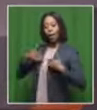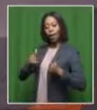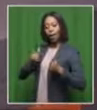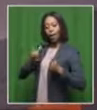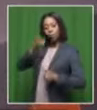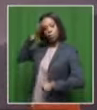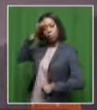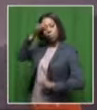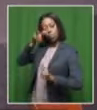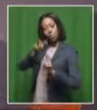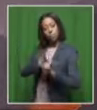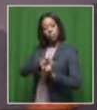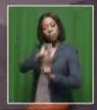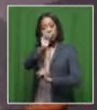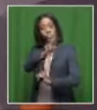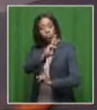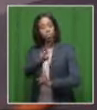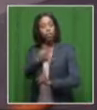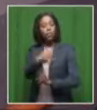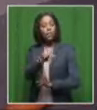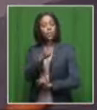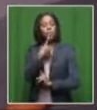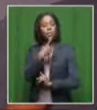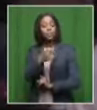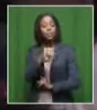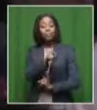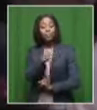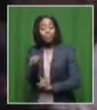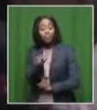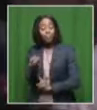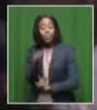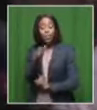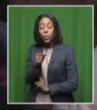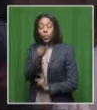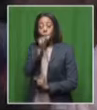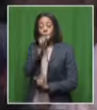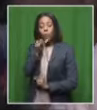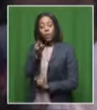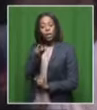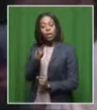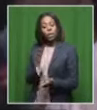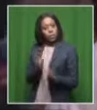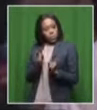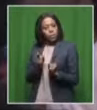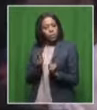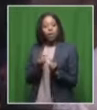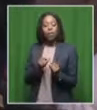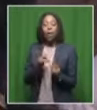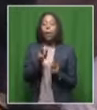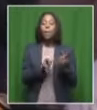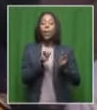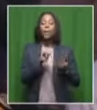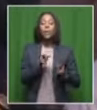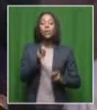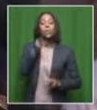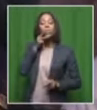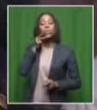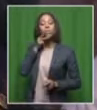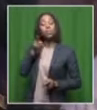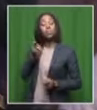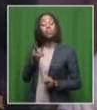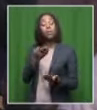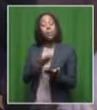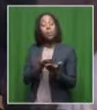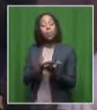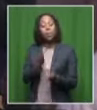the alarm about Hubbly Bubbly being a silent killer. Now smokers of this Hubbly Bubbly are at risk of developing